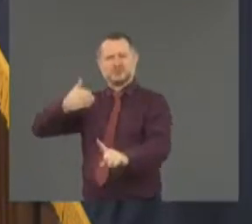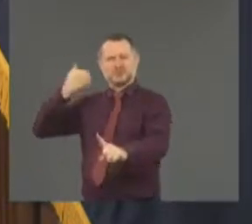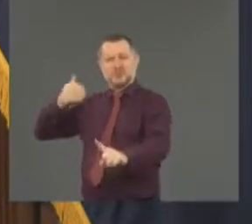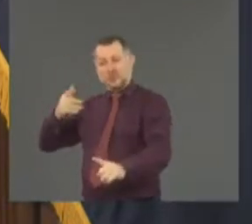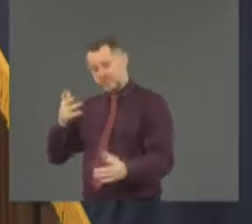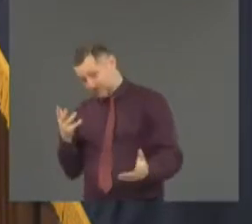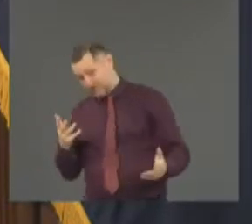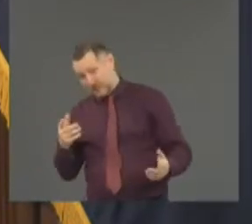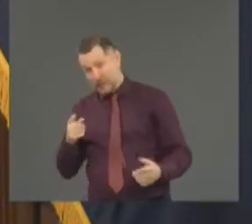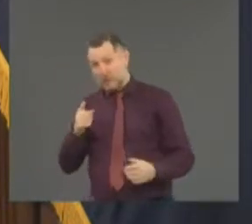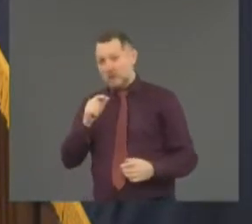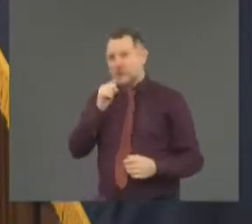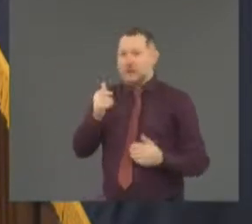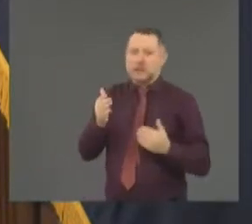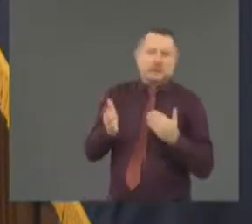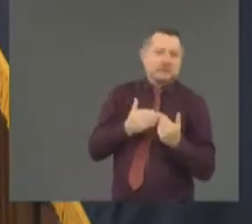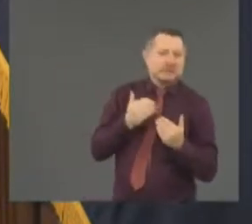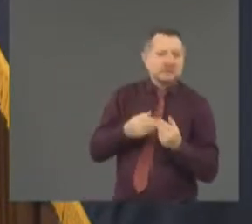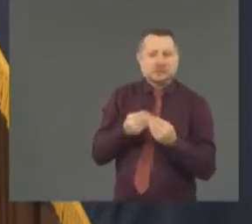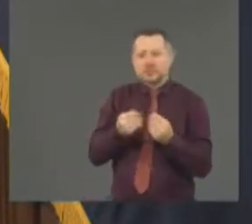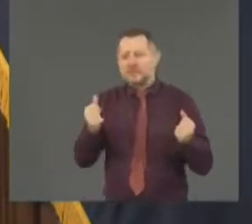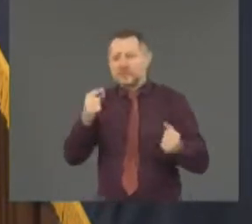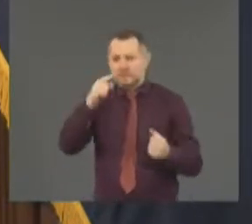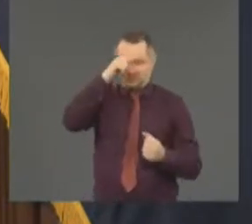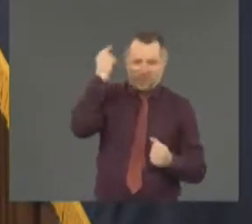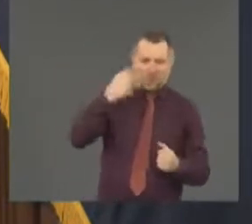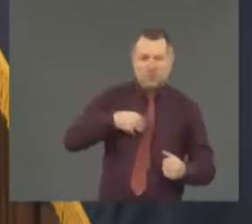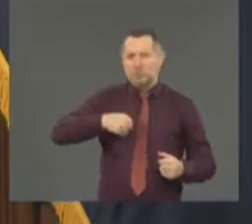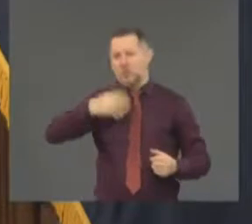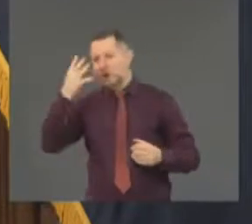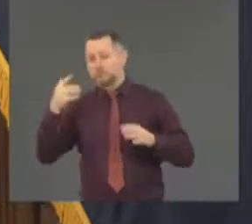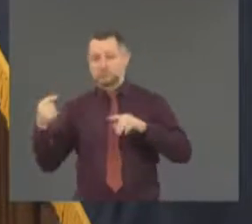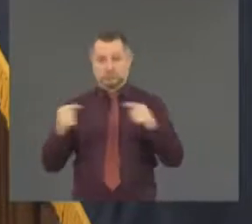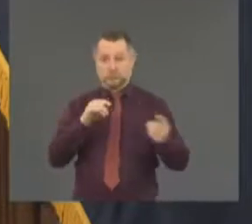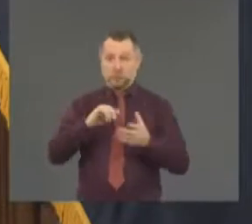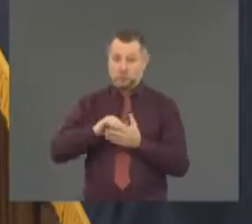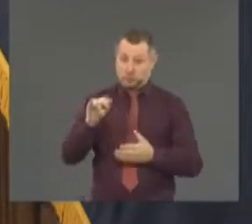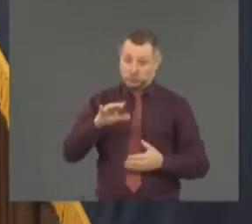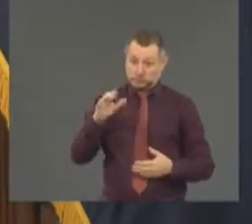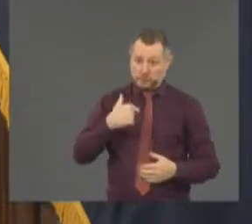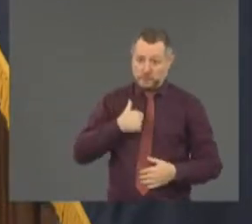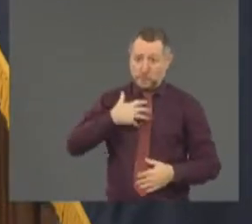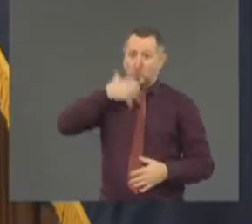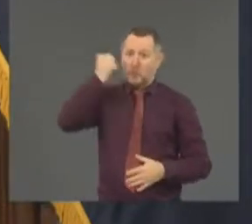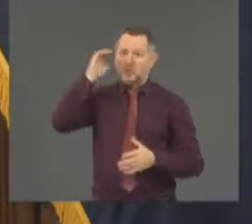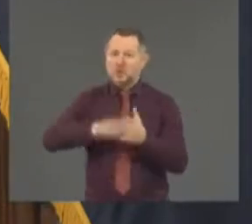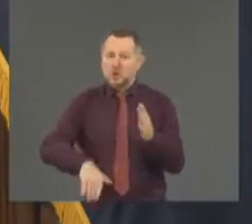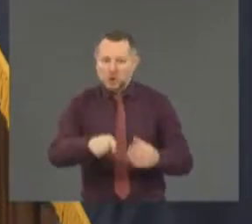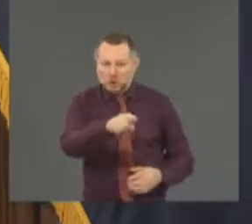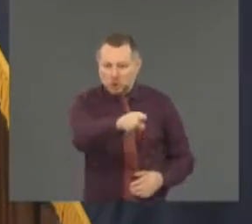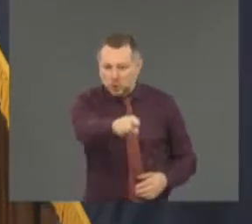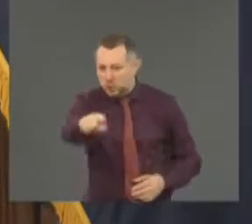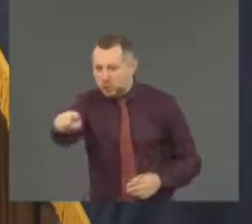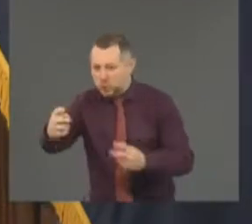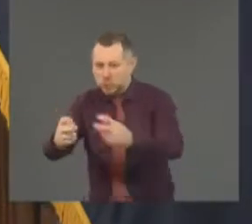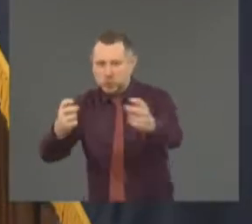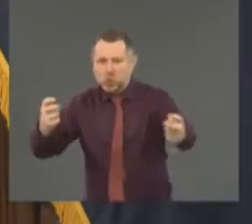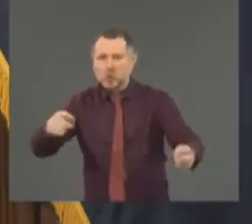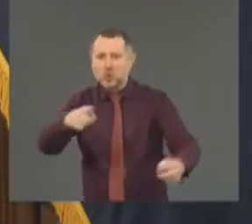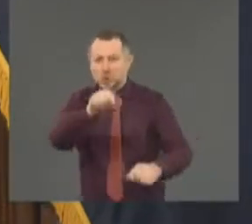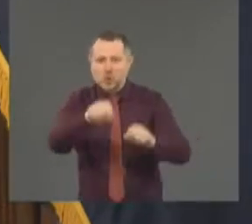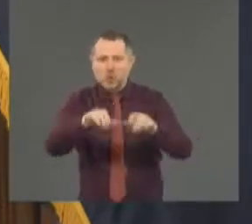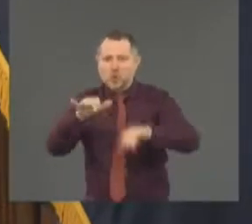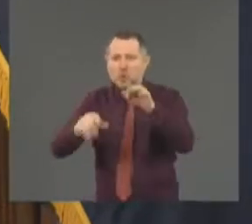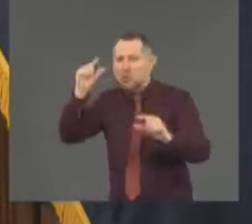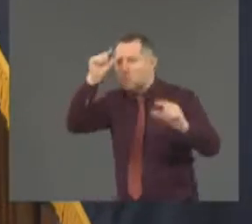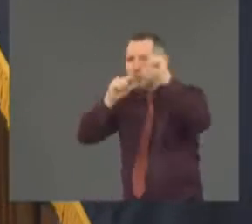situations in New York City. you know, I'm older than you guys, but if you look back, you can Google this. They've gone through